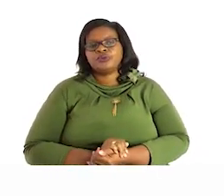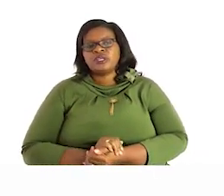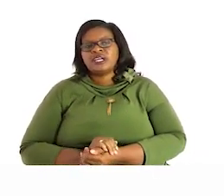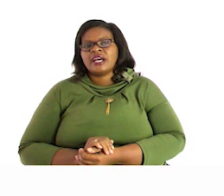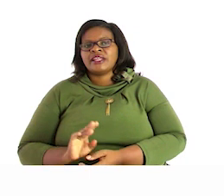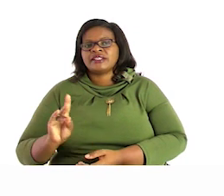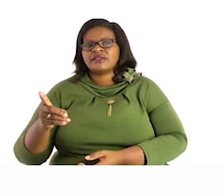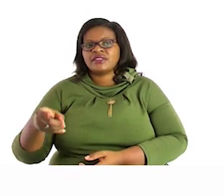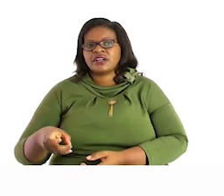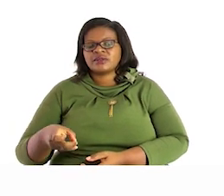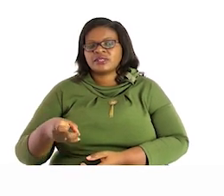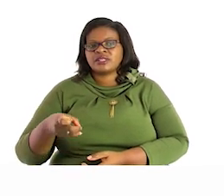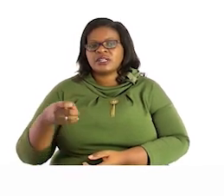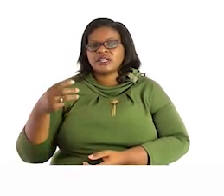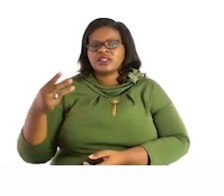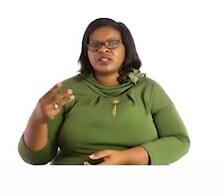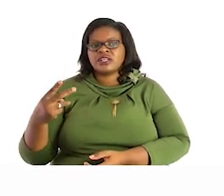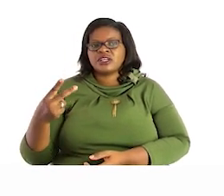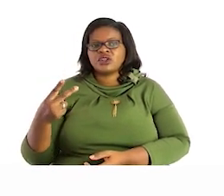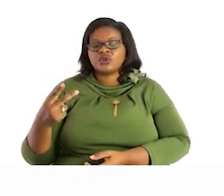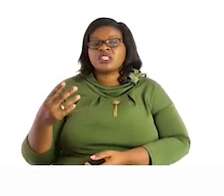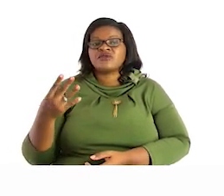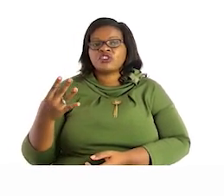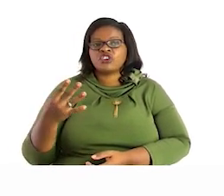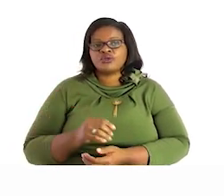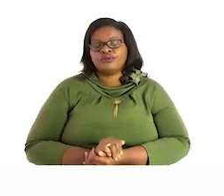7334